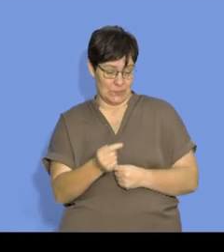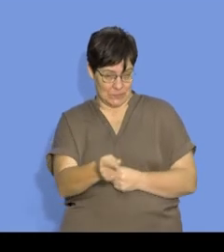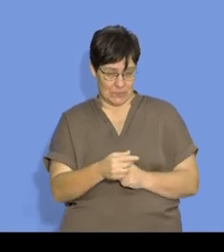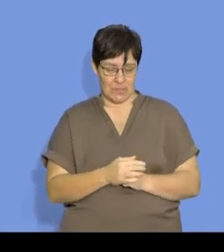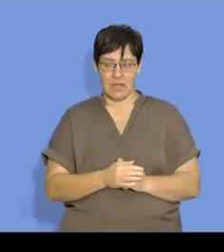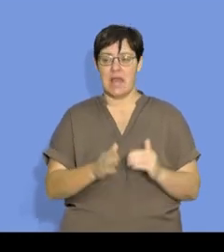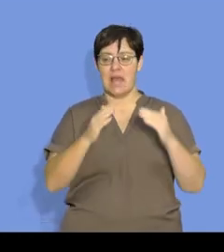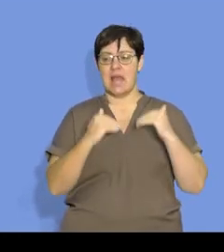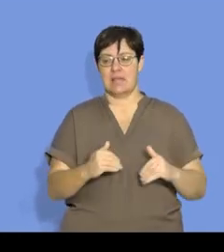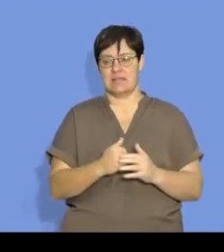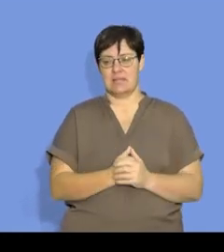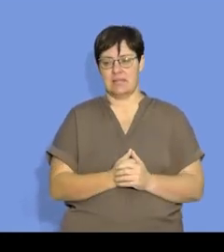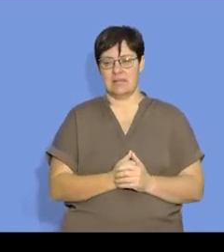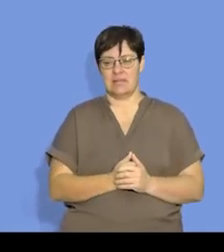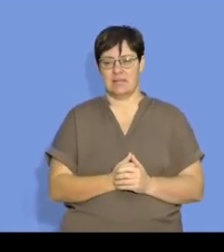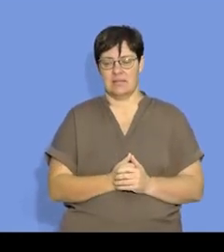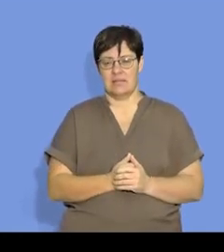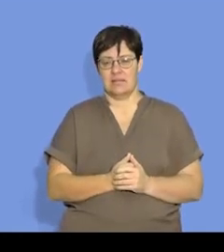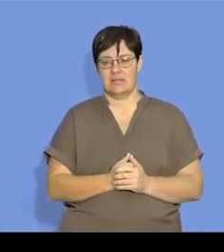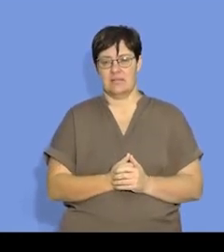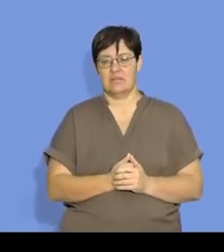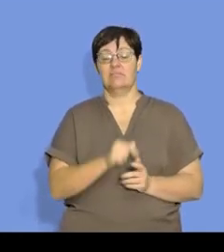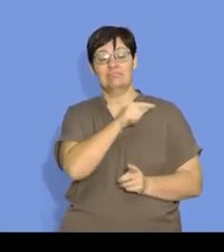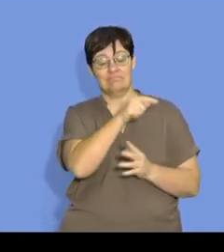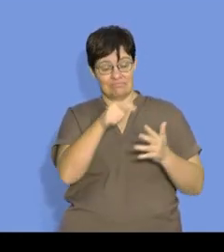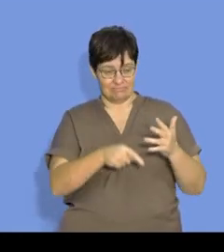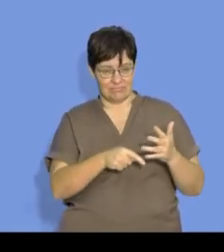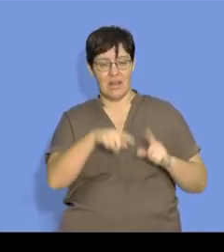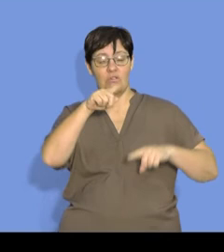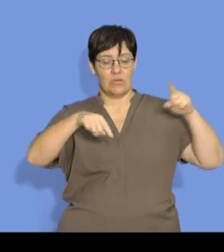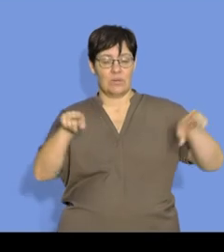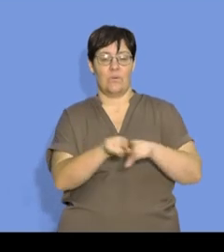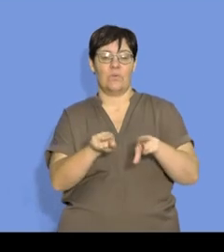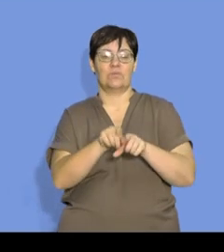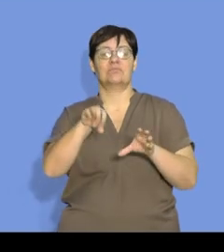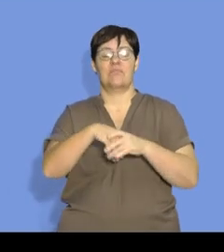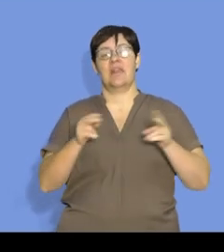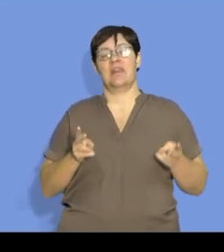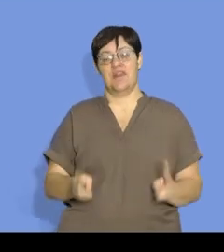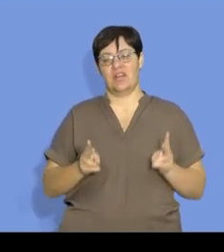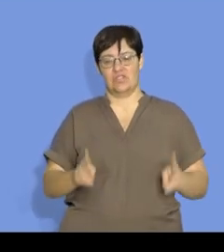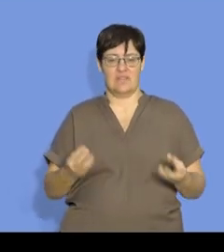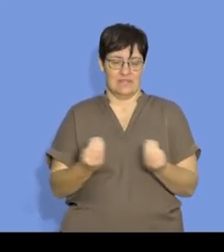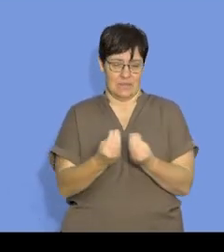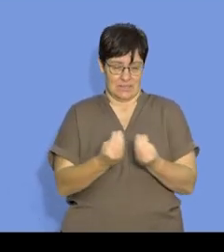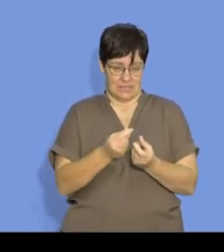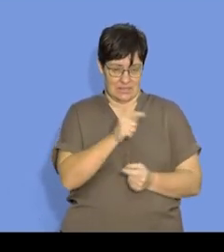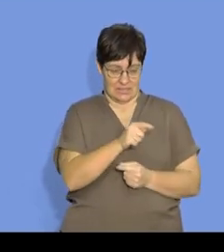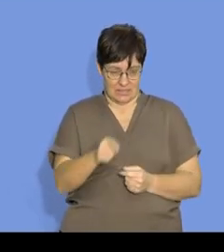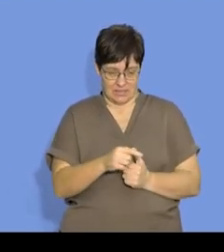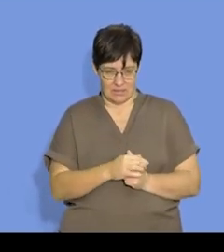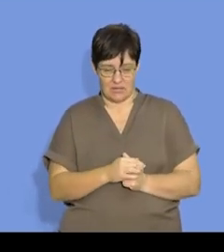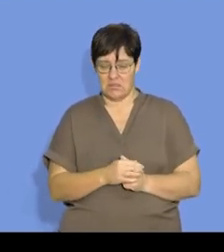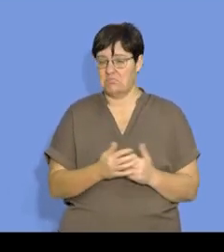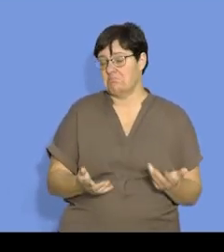And then we should remember that the factors affecting the rate is also the nature of our substances, where